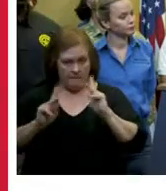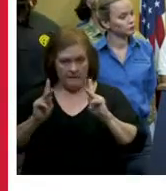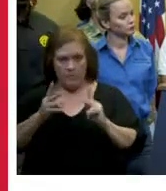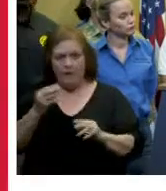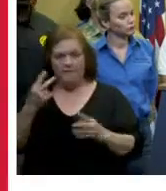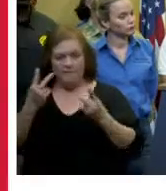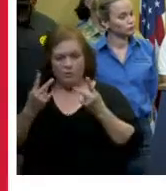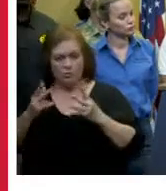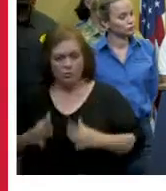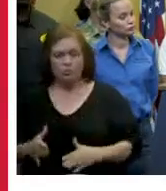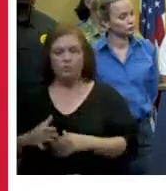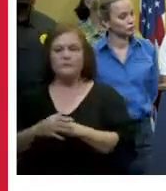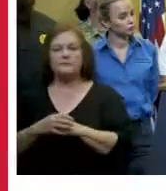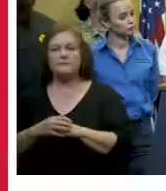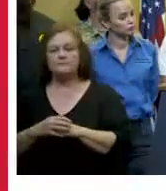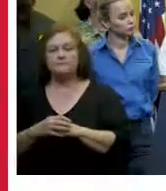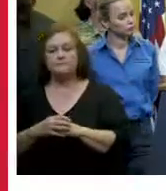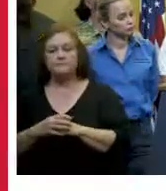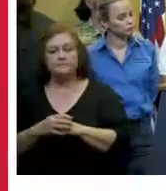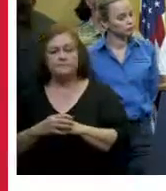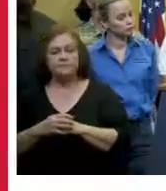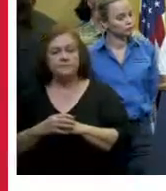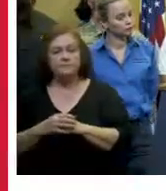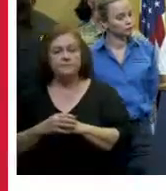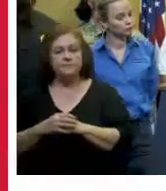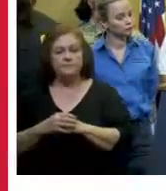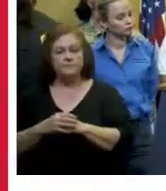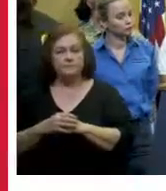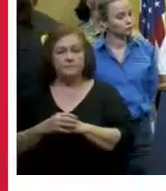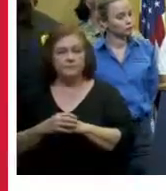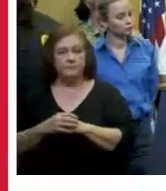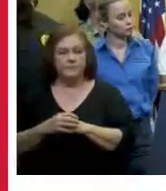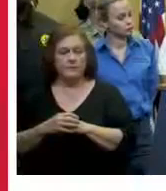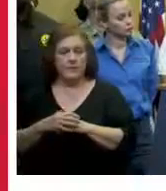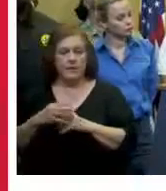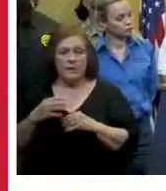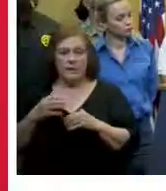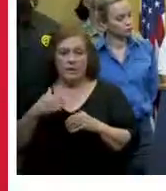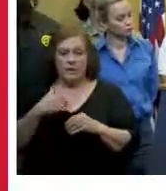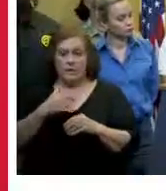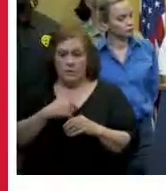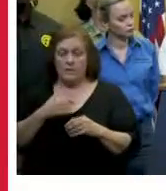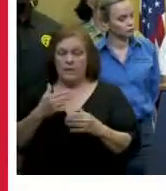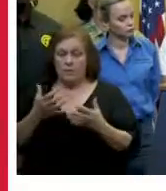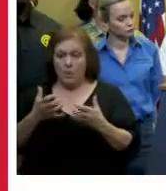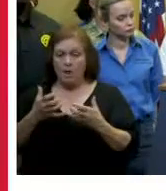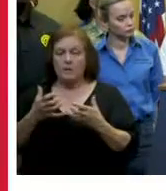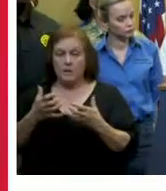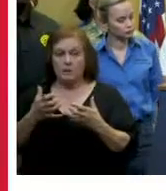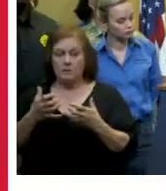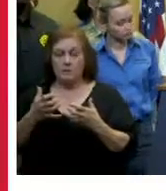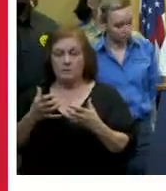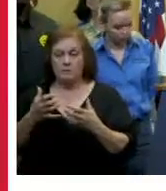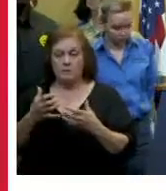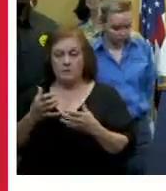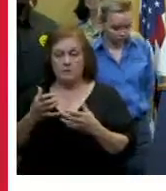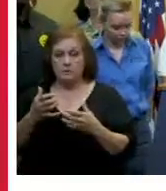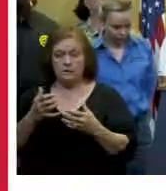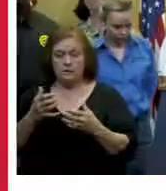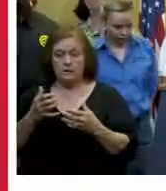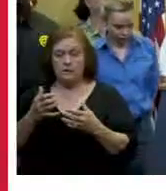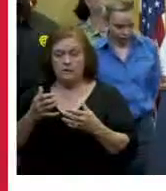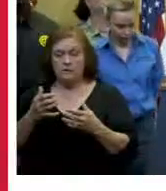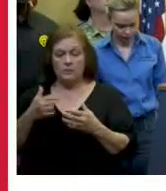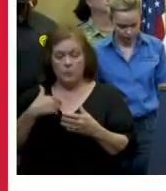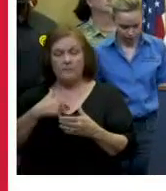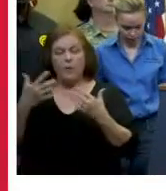we have in in order to improve efficiency at our pumping stations we have cleaned all our screens we